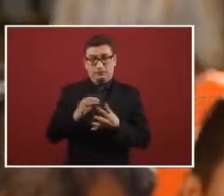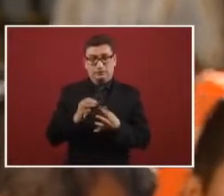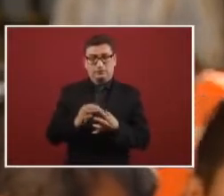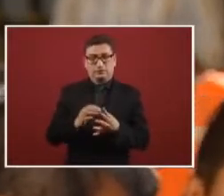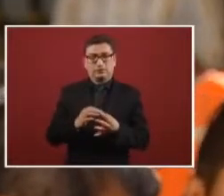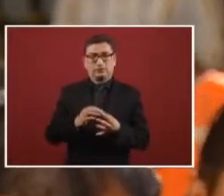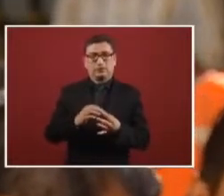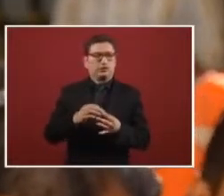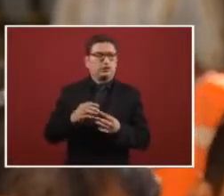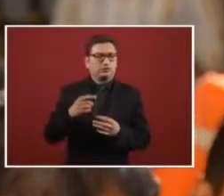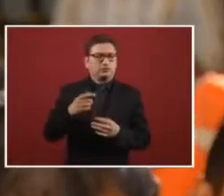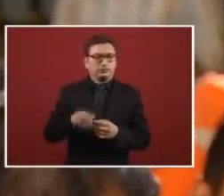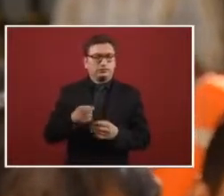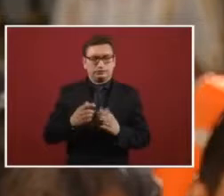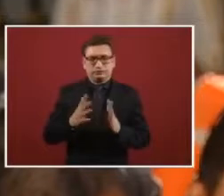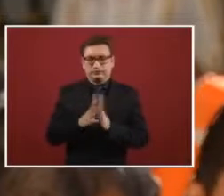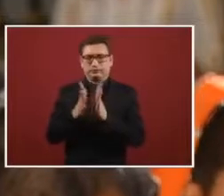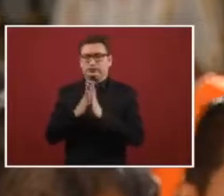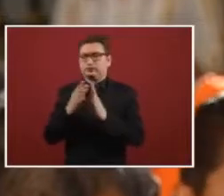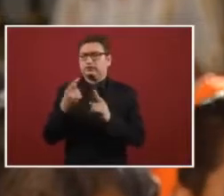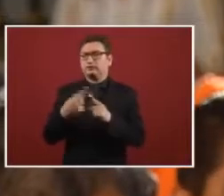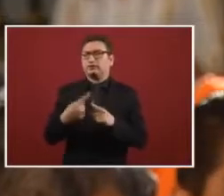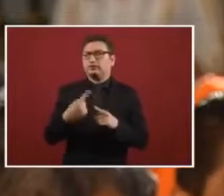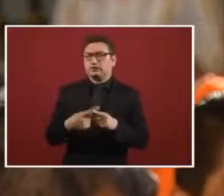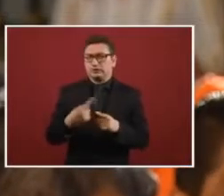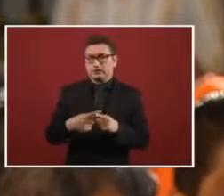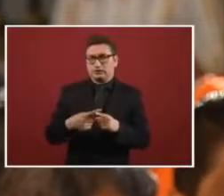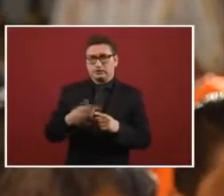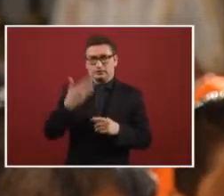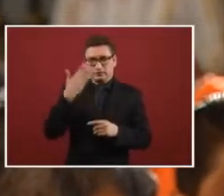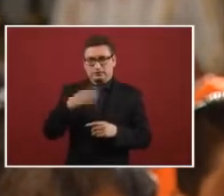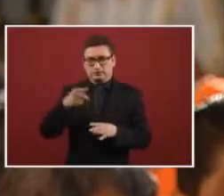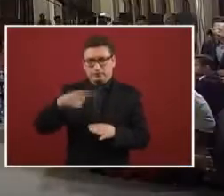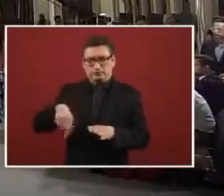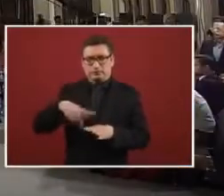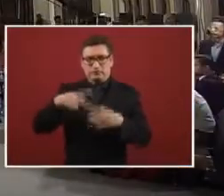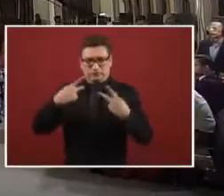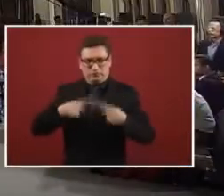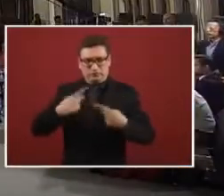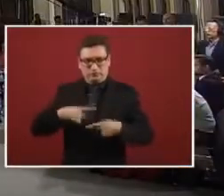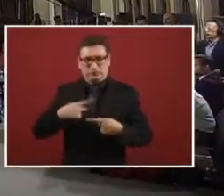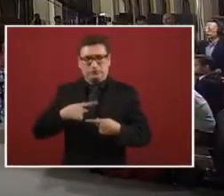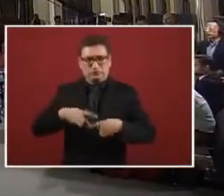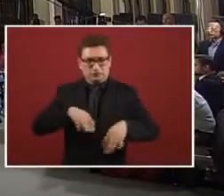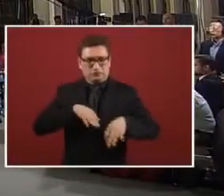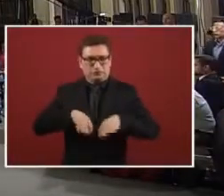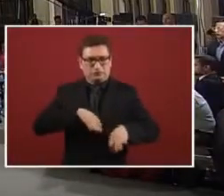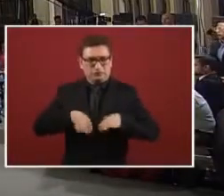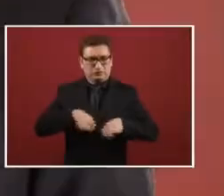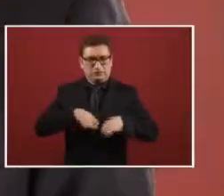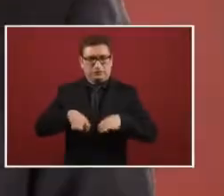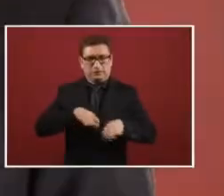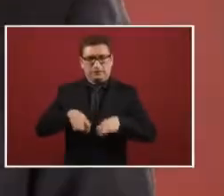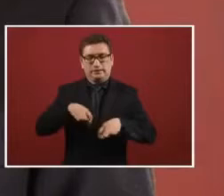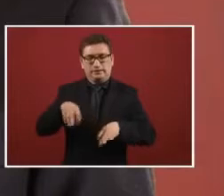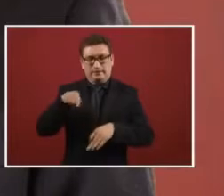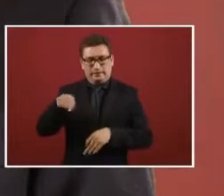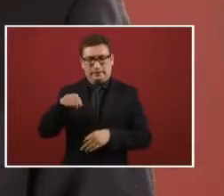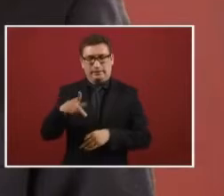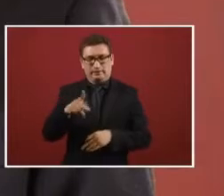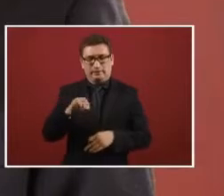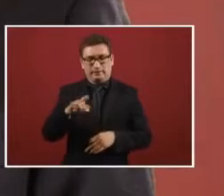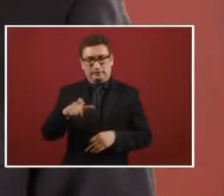narrated if there was not a participation that was enthusiastic from the workers from Pemex